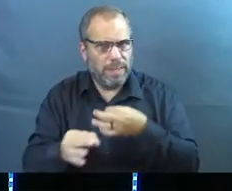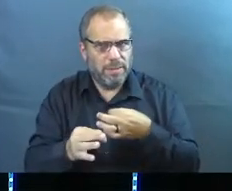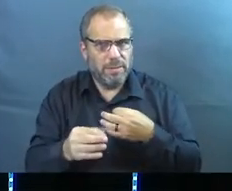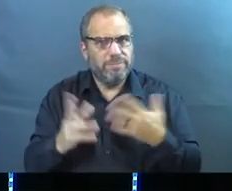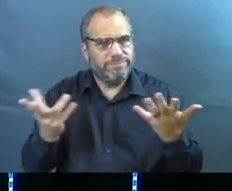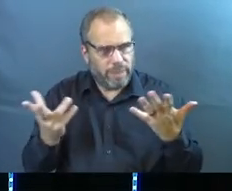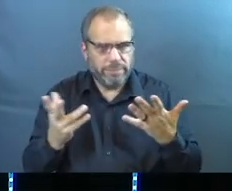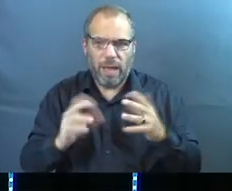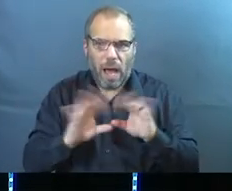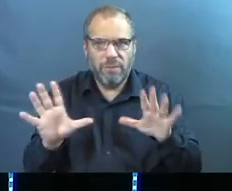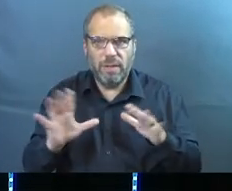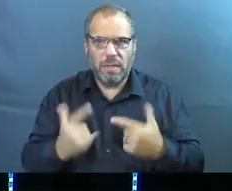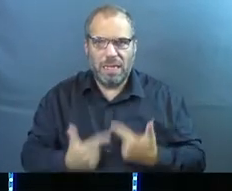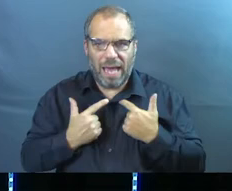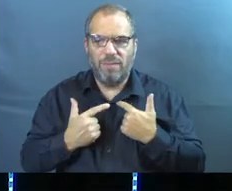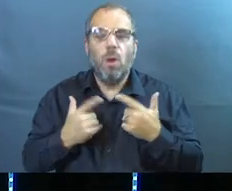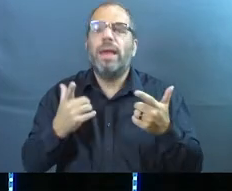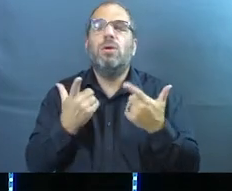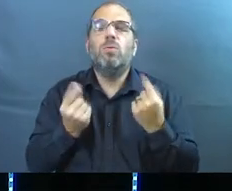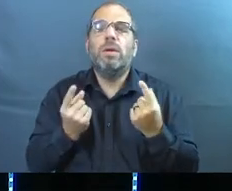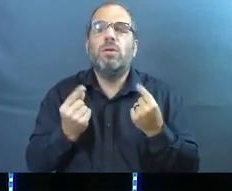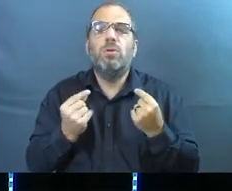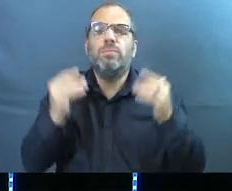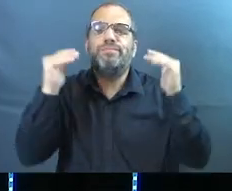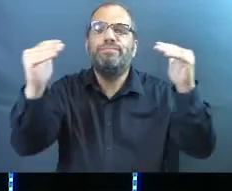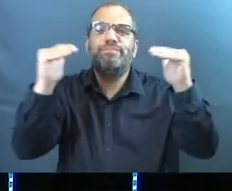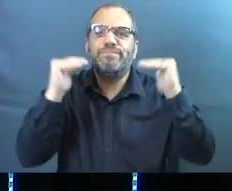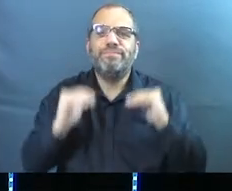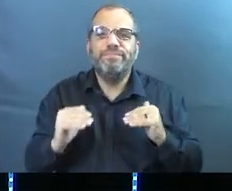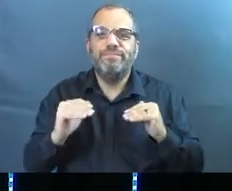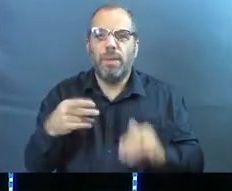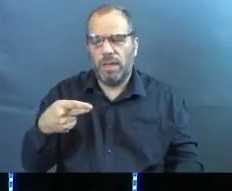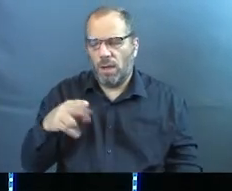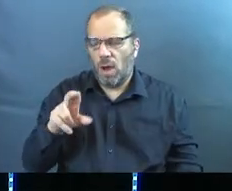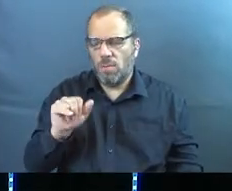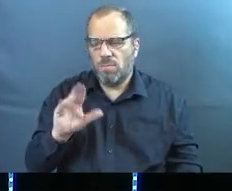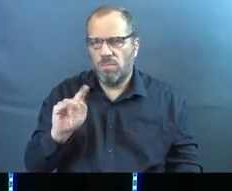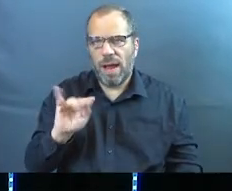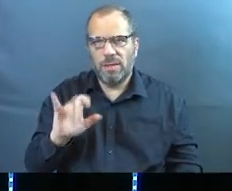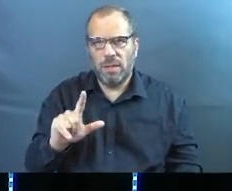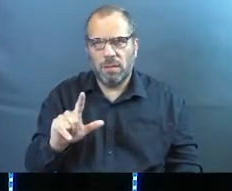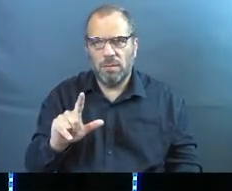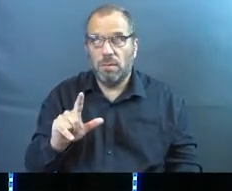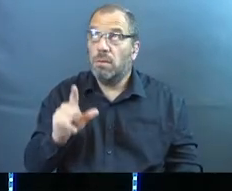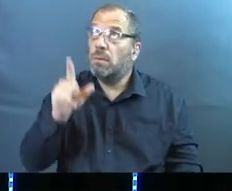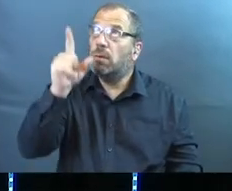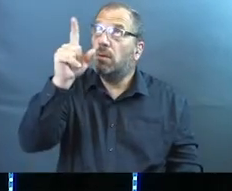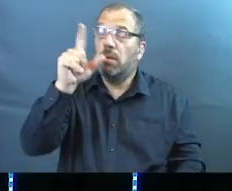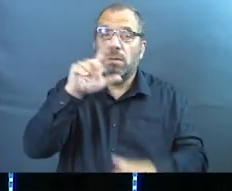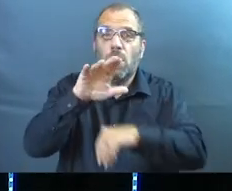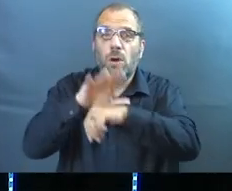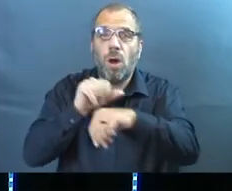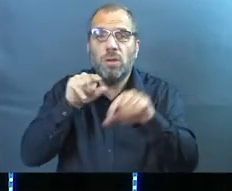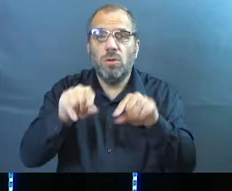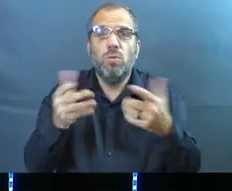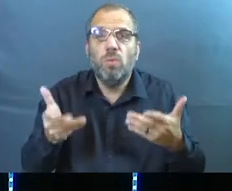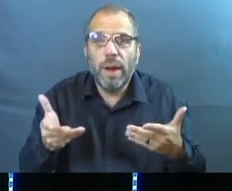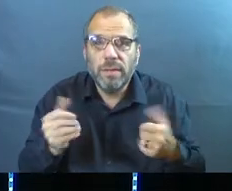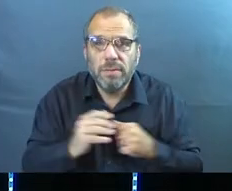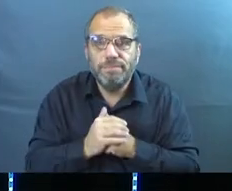Practical. What's your next step? Practical. What's God calling to you next?